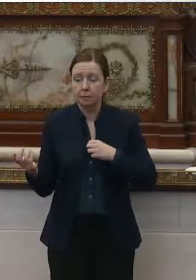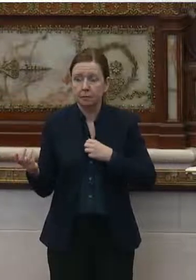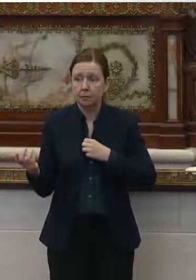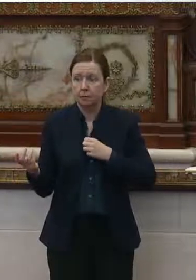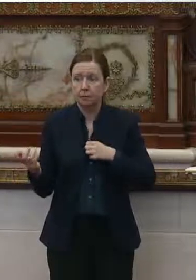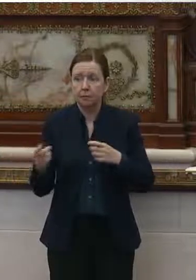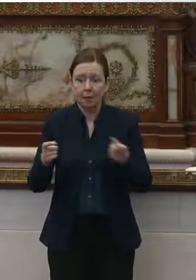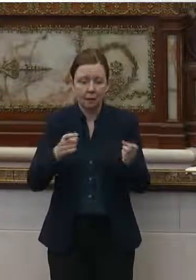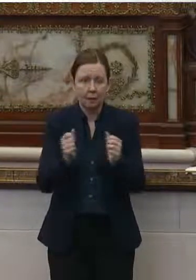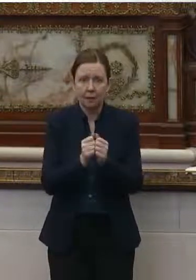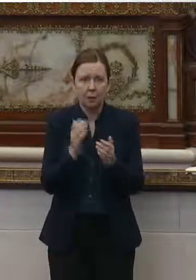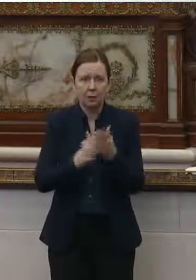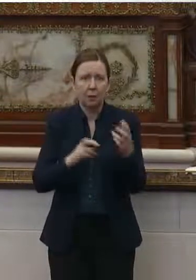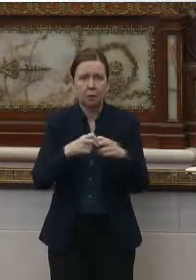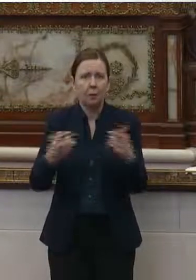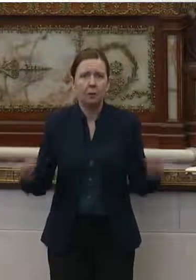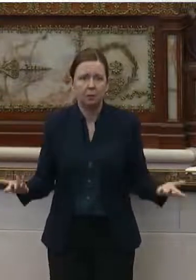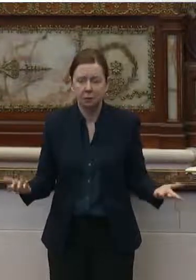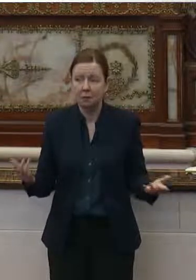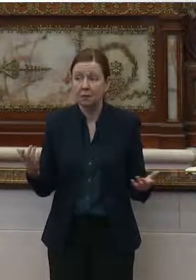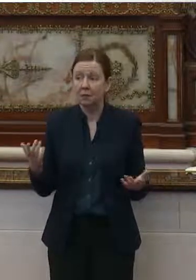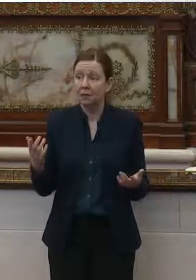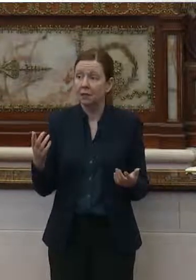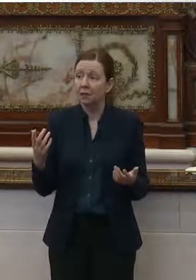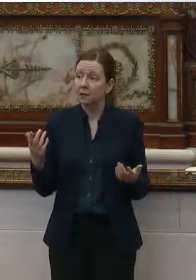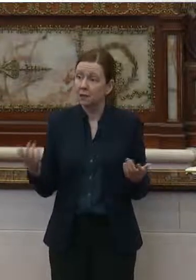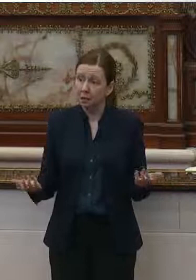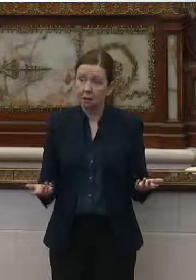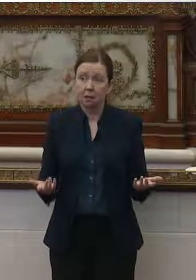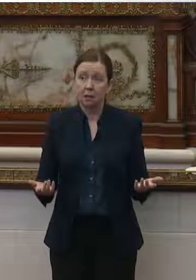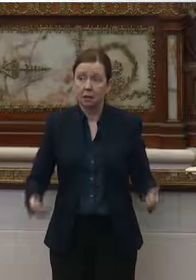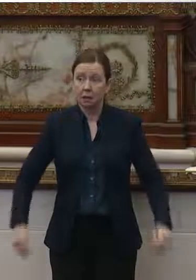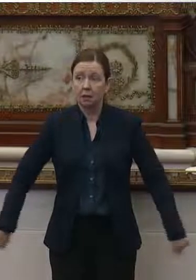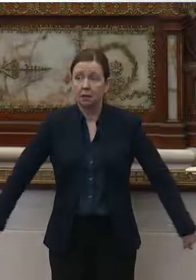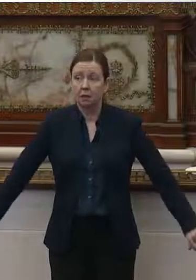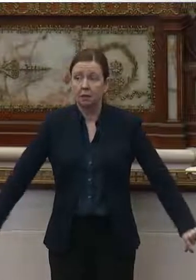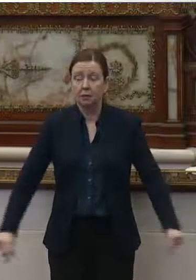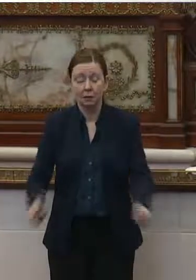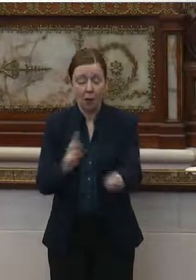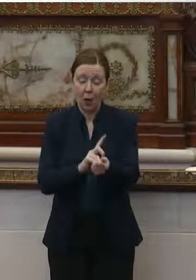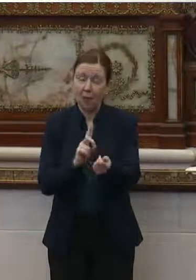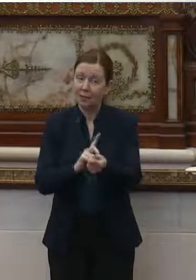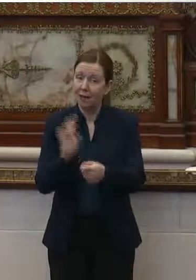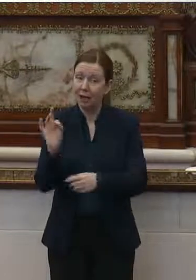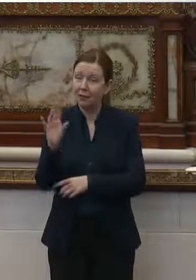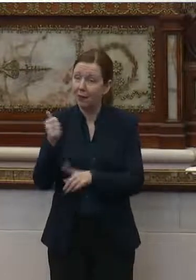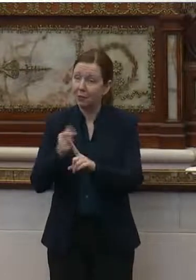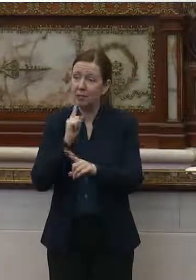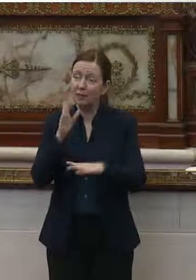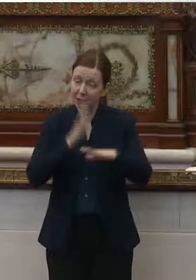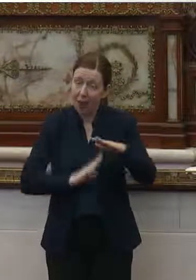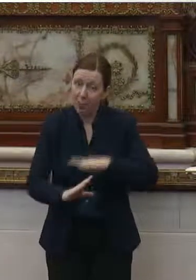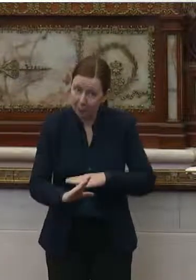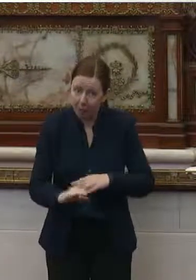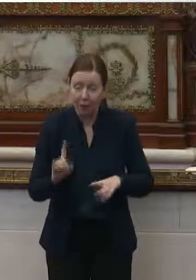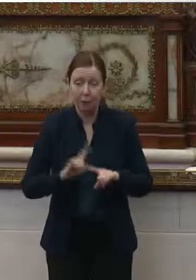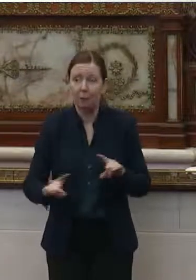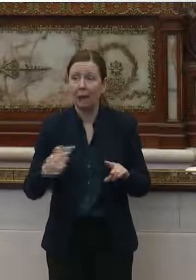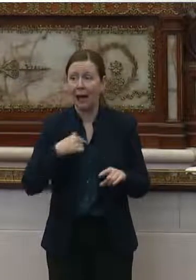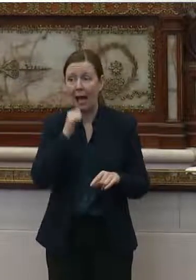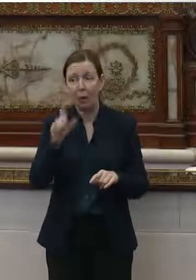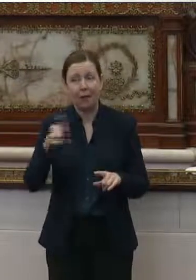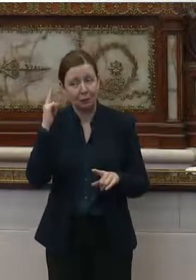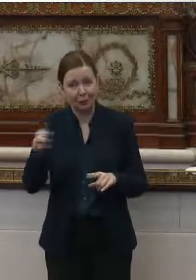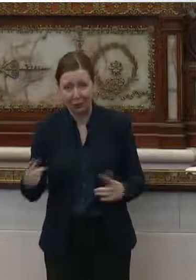some of these problems. So he's very modest and humble, but I don't have to be for you.